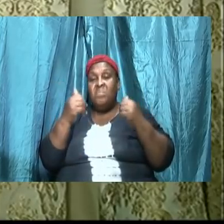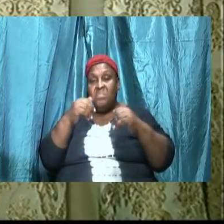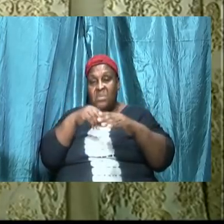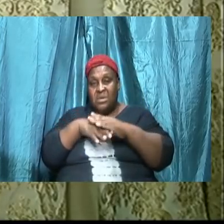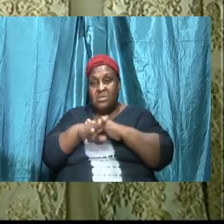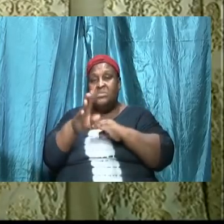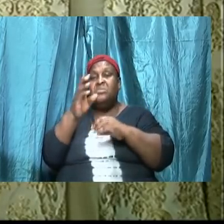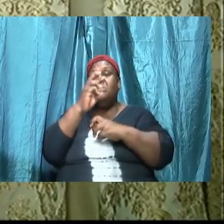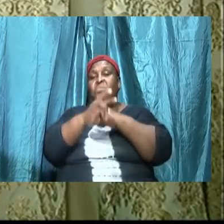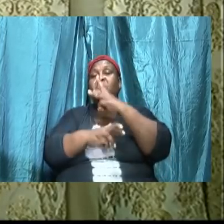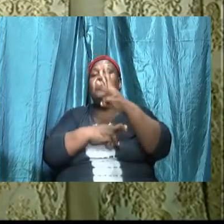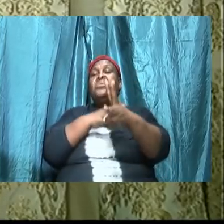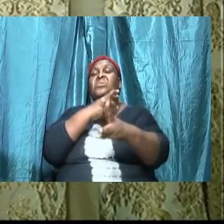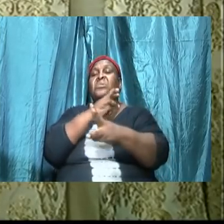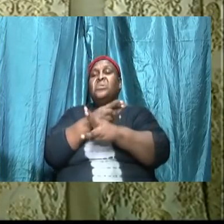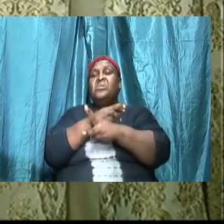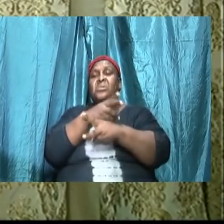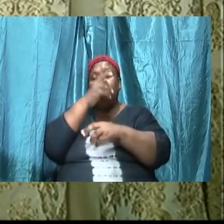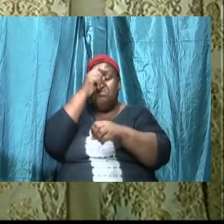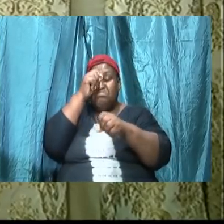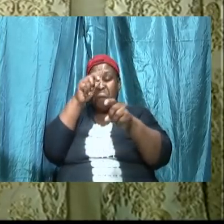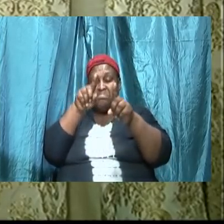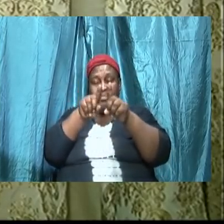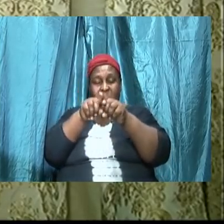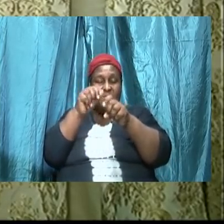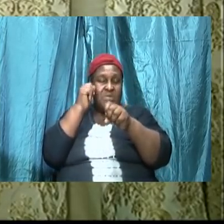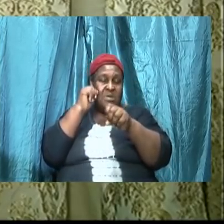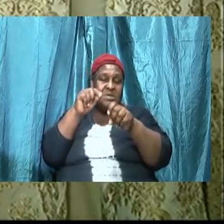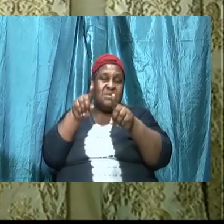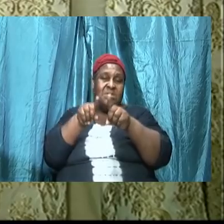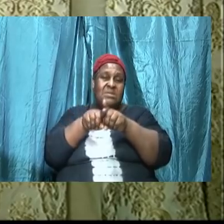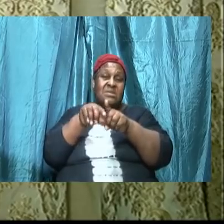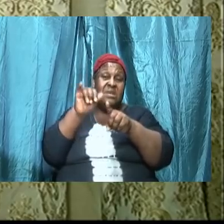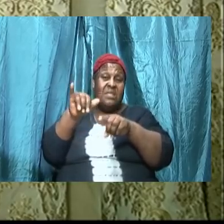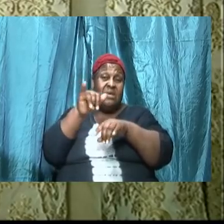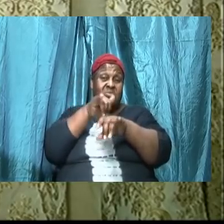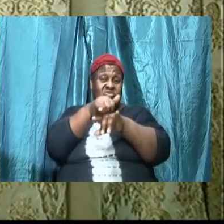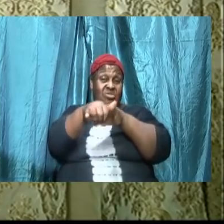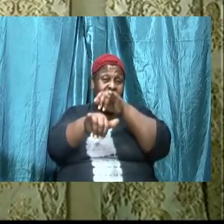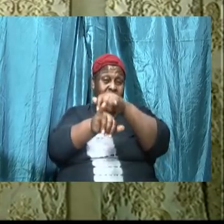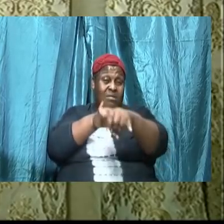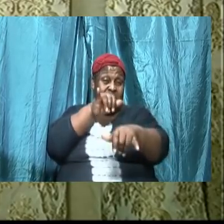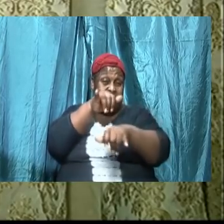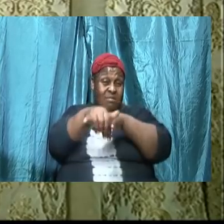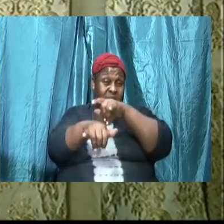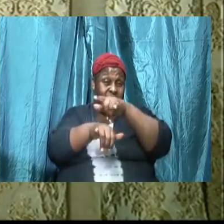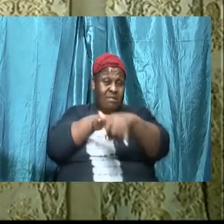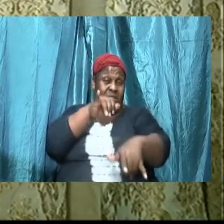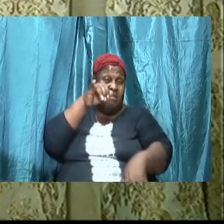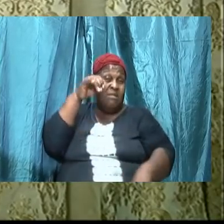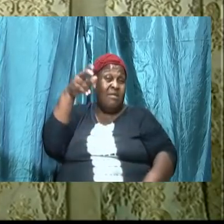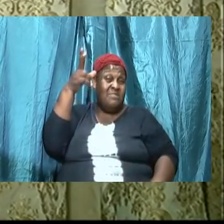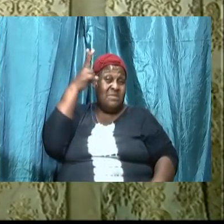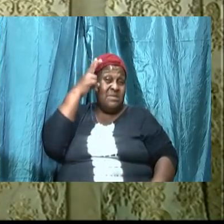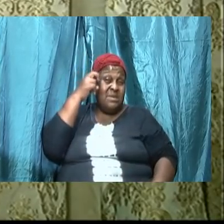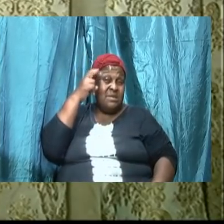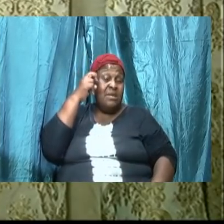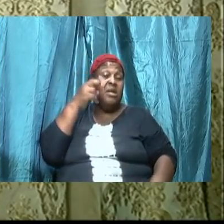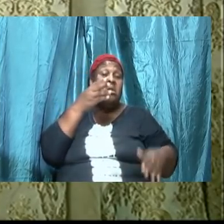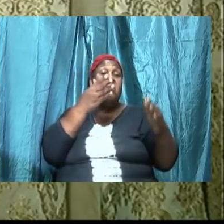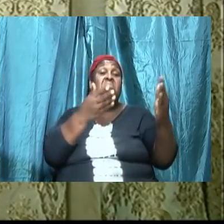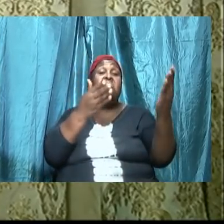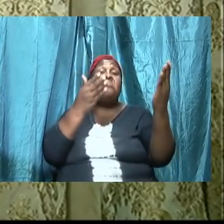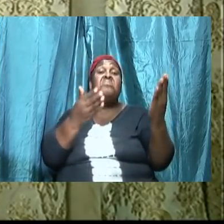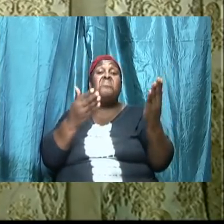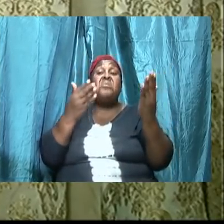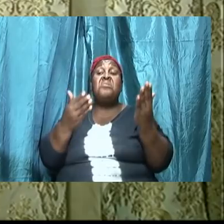brothers and sisters that strategy of the adversary Satan along even to this